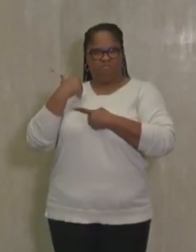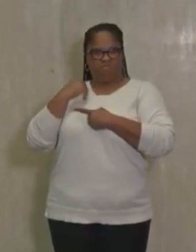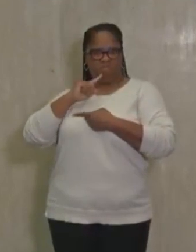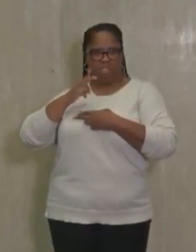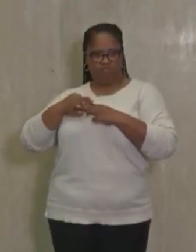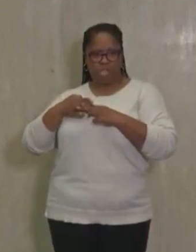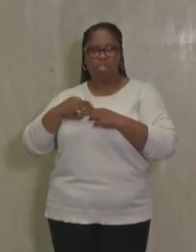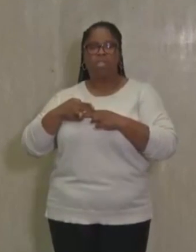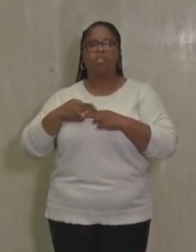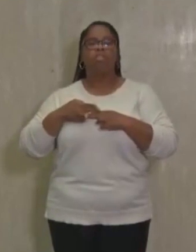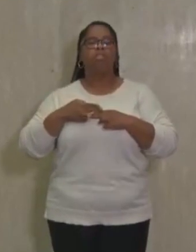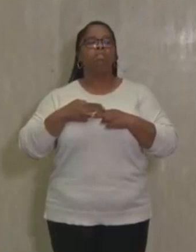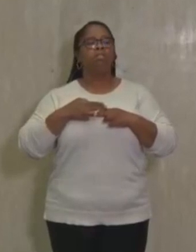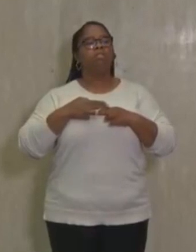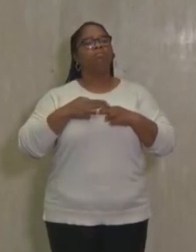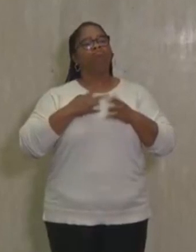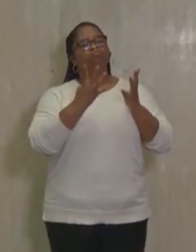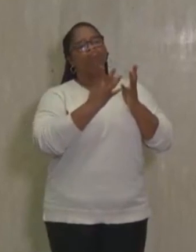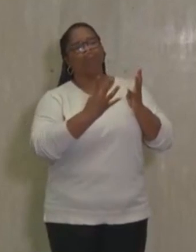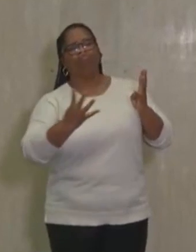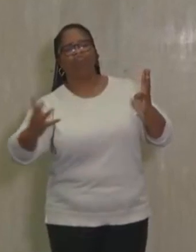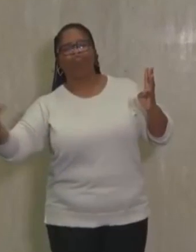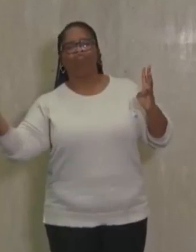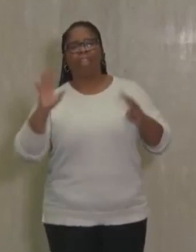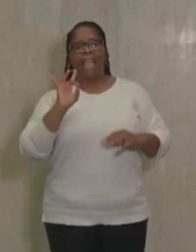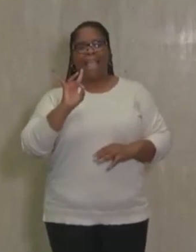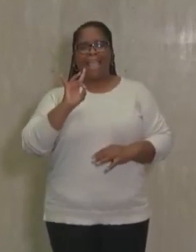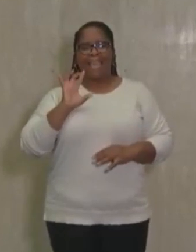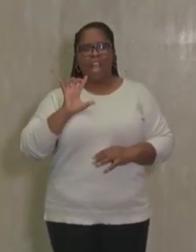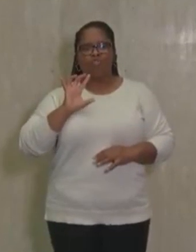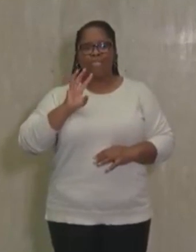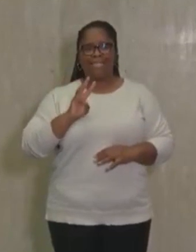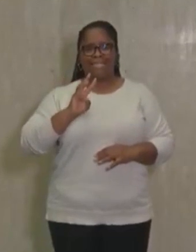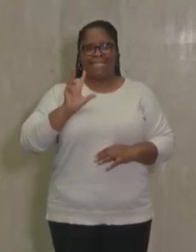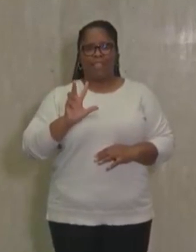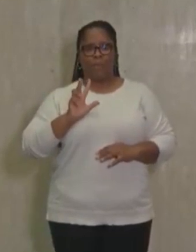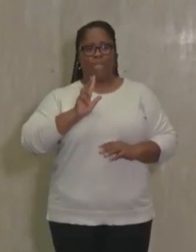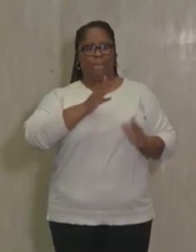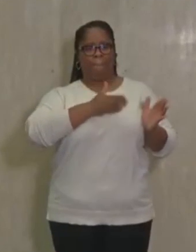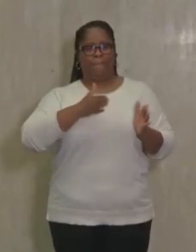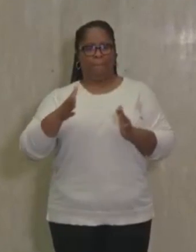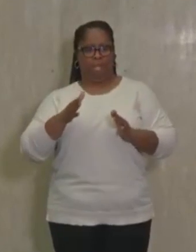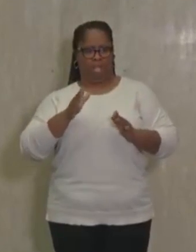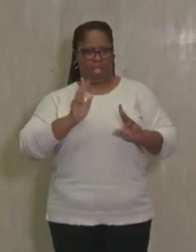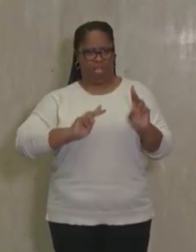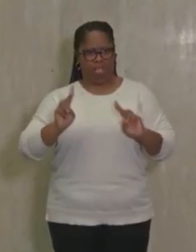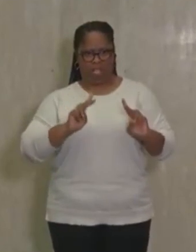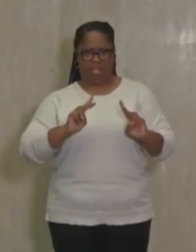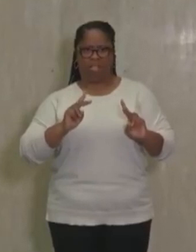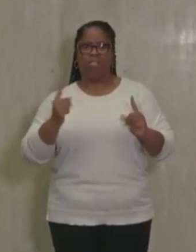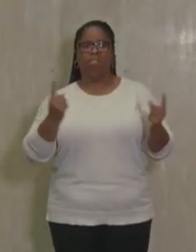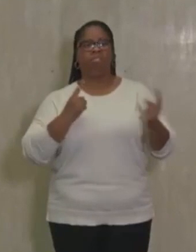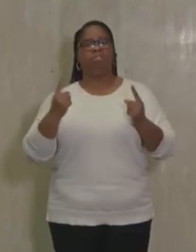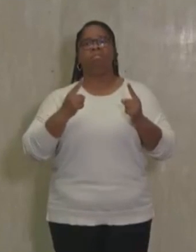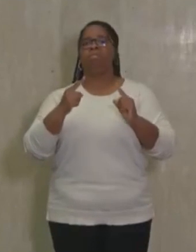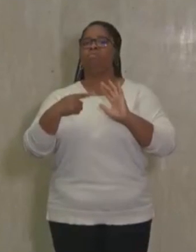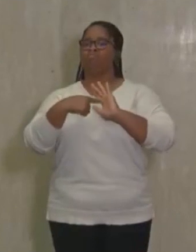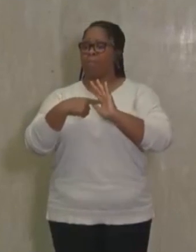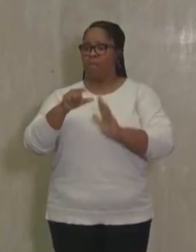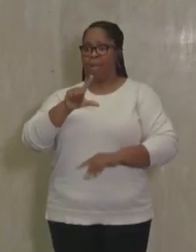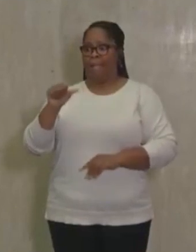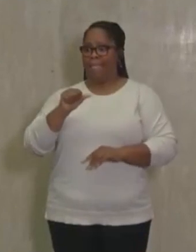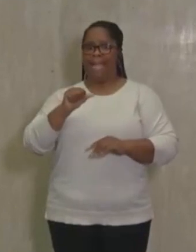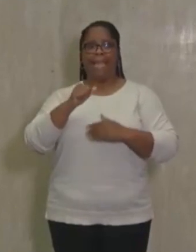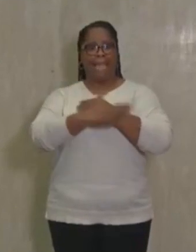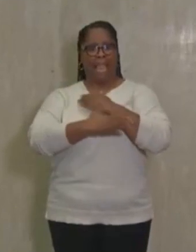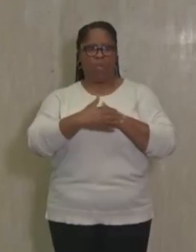when we tested about 863 individuals who were representative of LA County, about